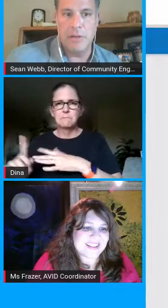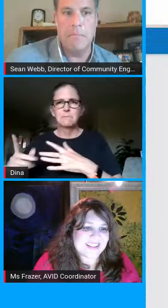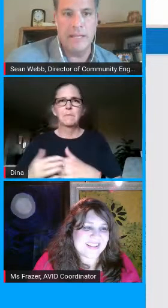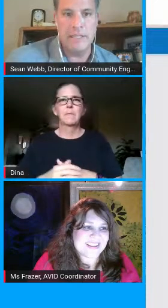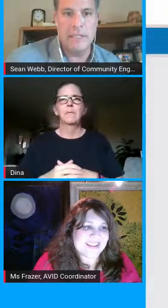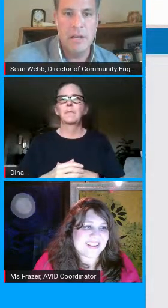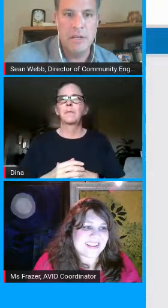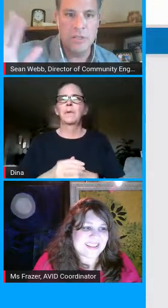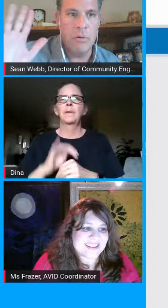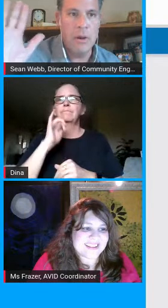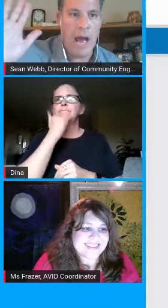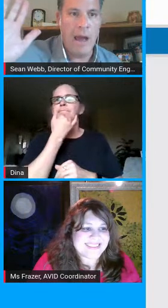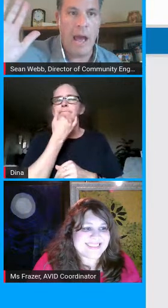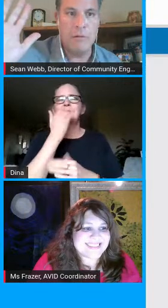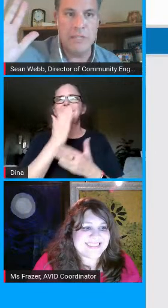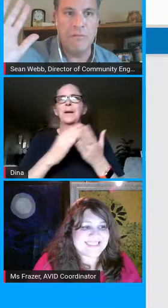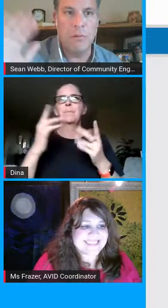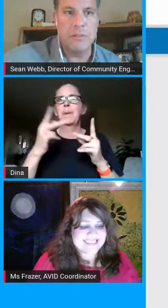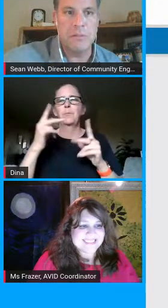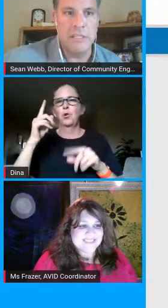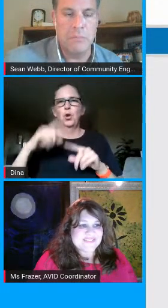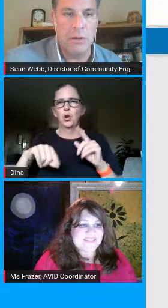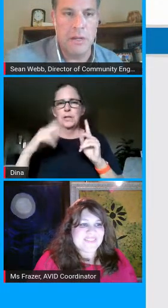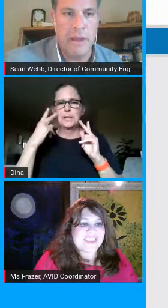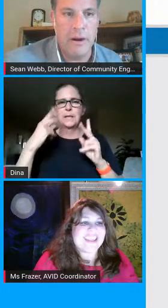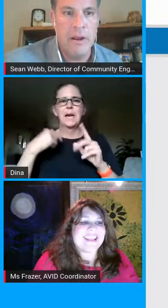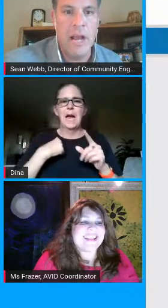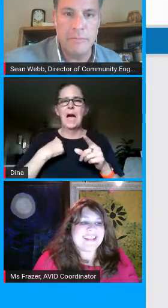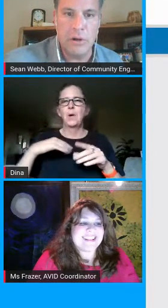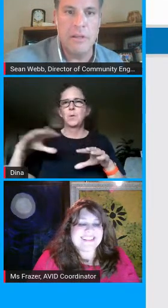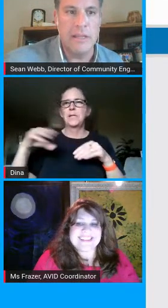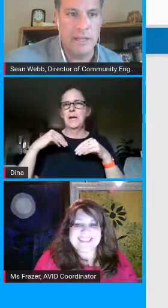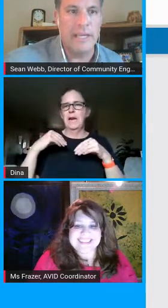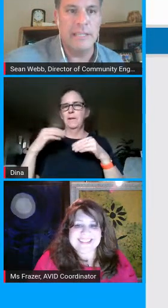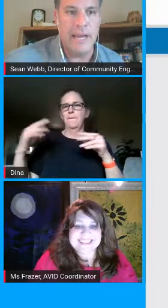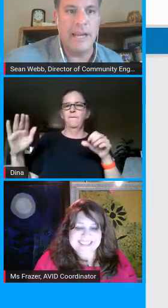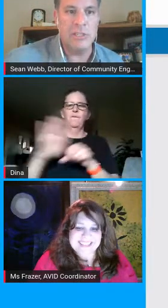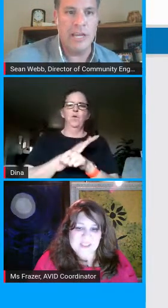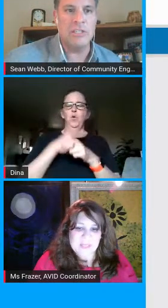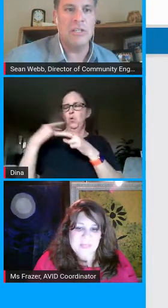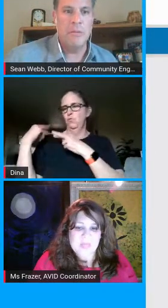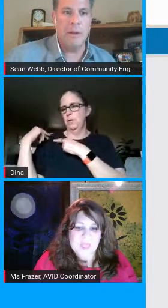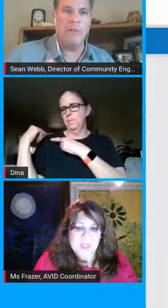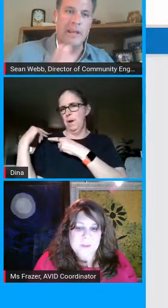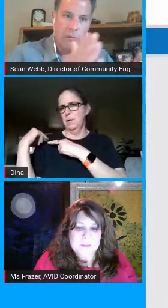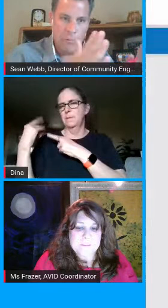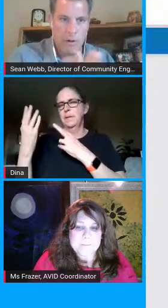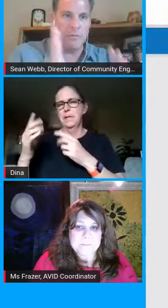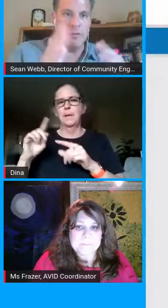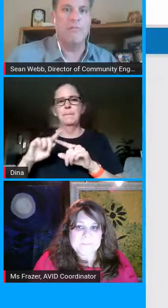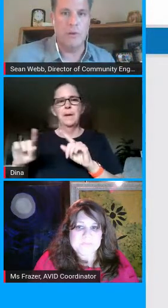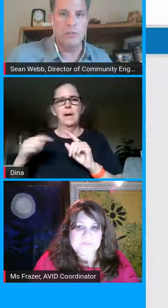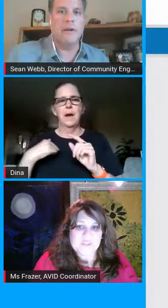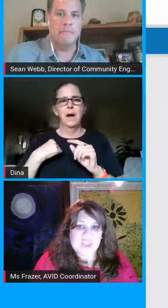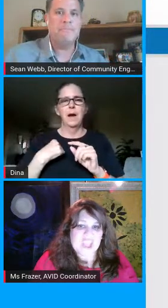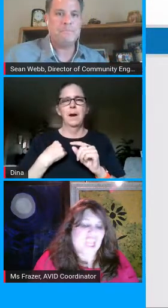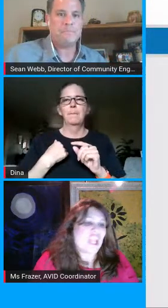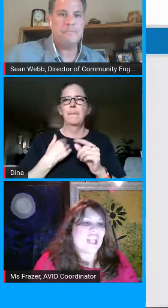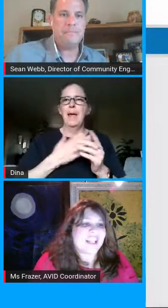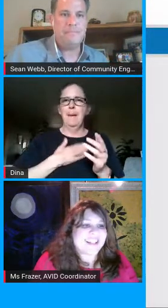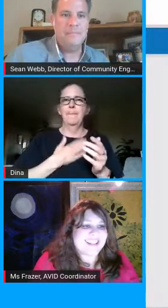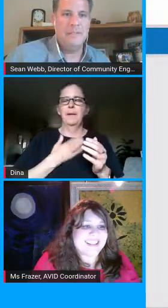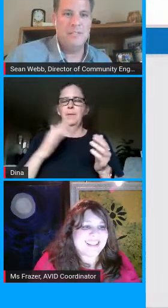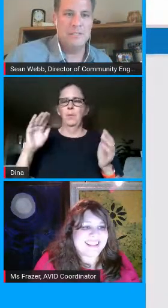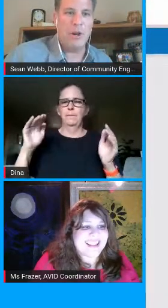had some people not make this so i i will take full responsibility there i'm sorry that the link did not get changed but i'm glad that we were able to divert you there